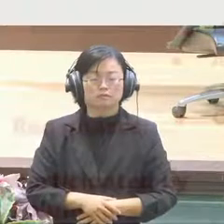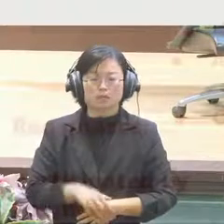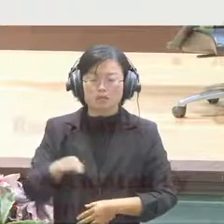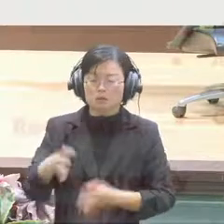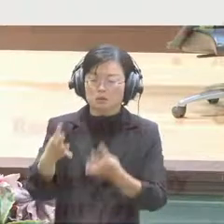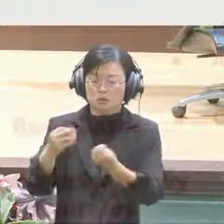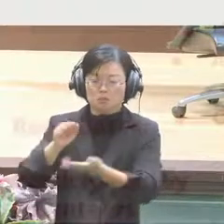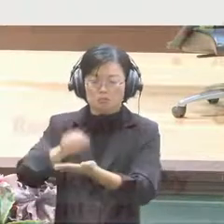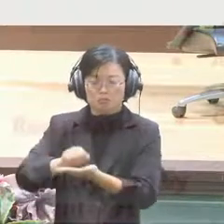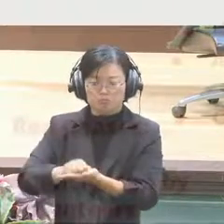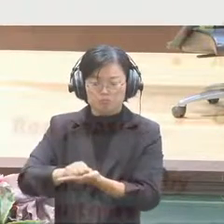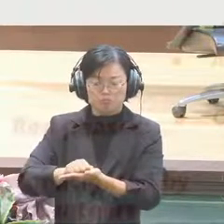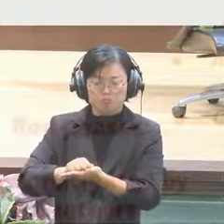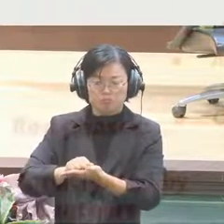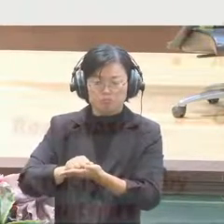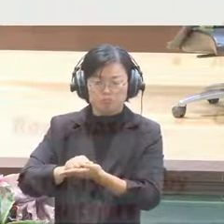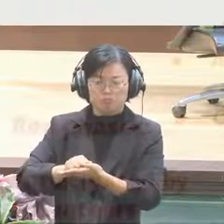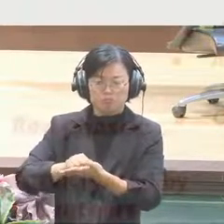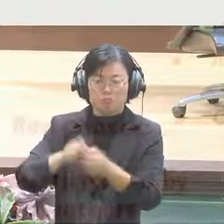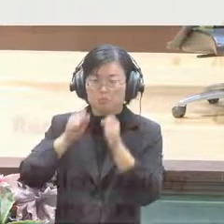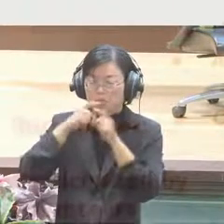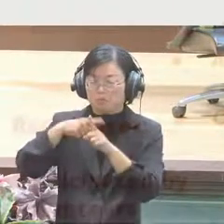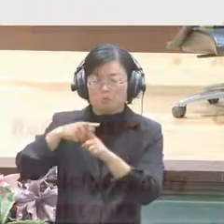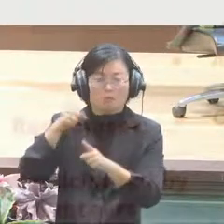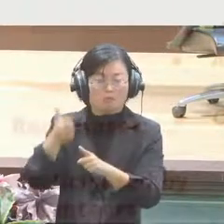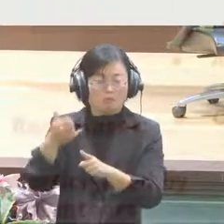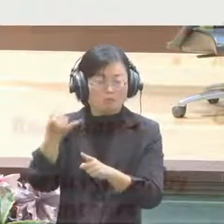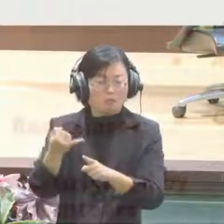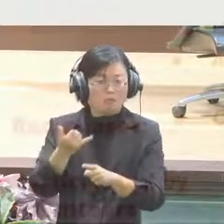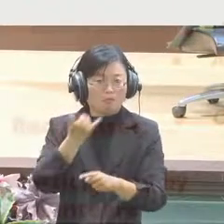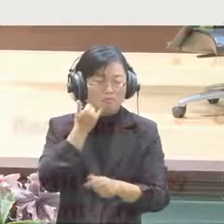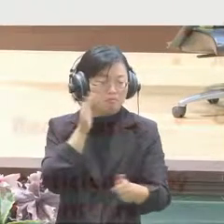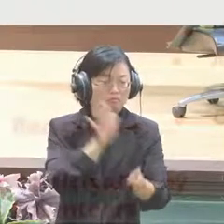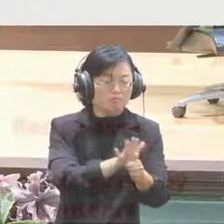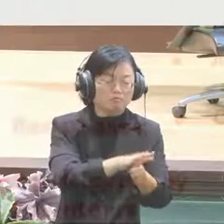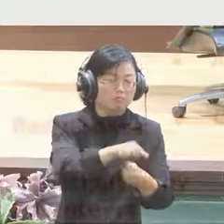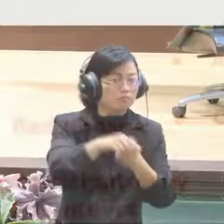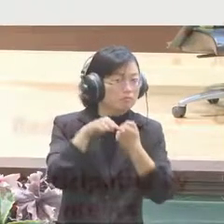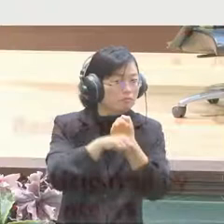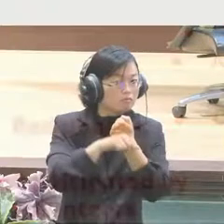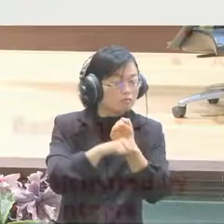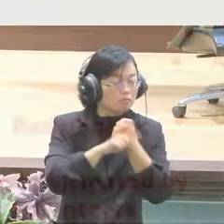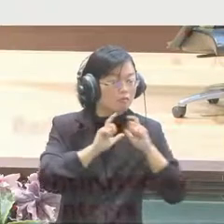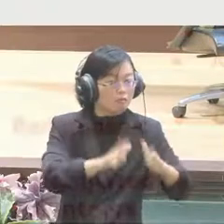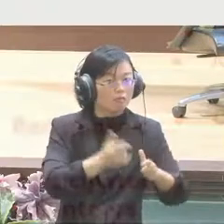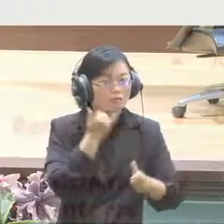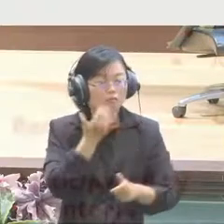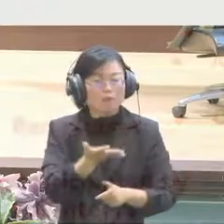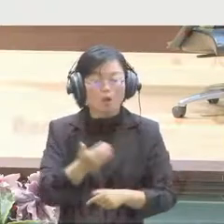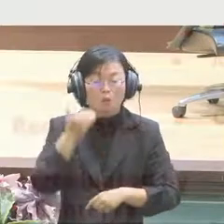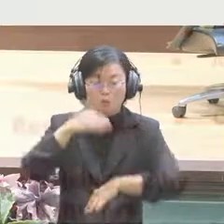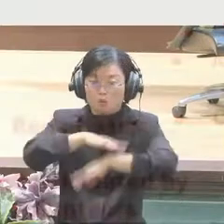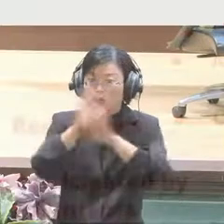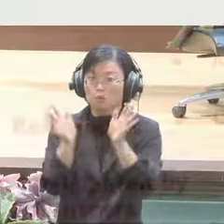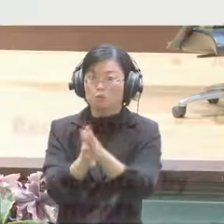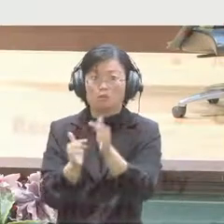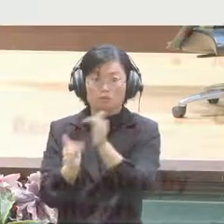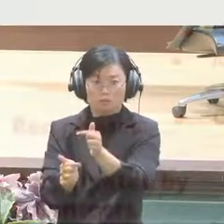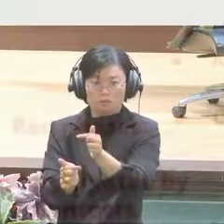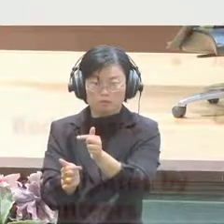if these are okay, then we proceed to phase three.